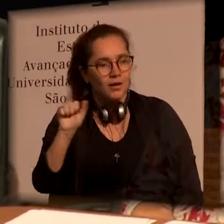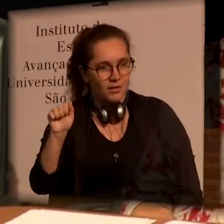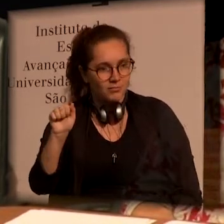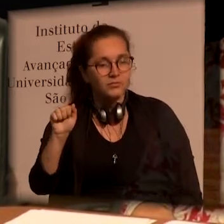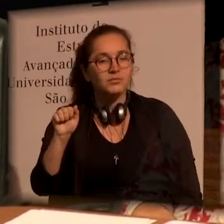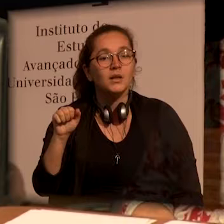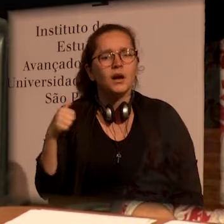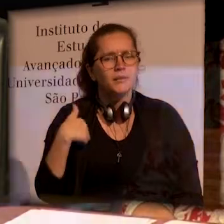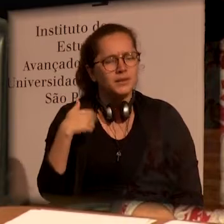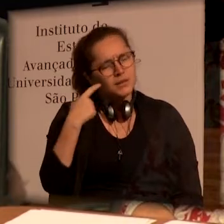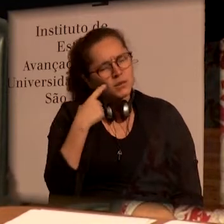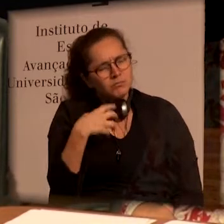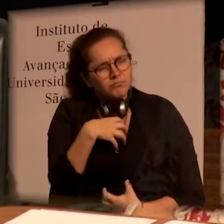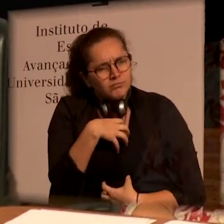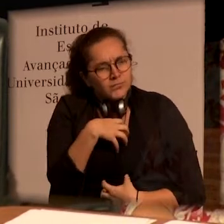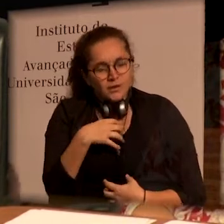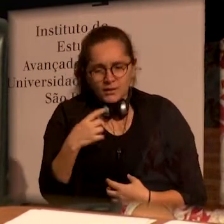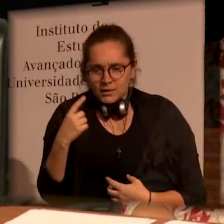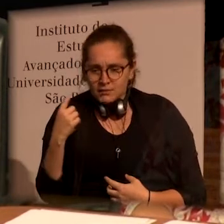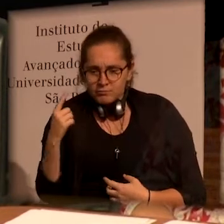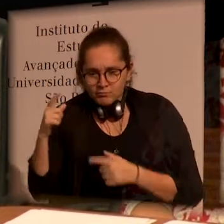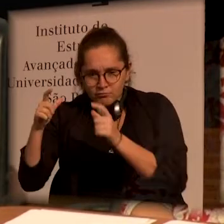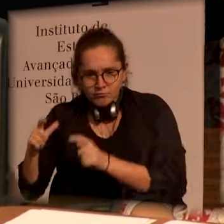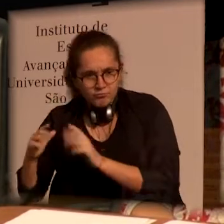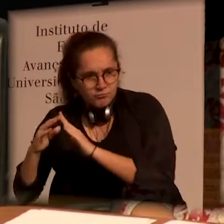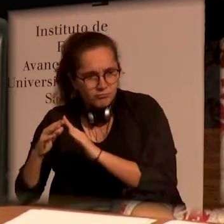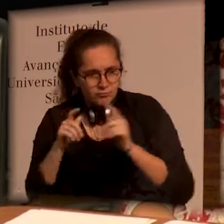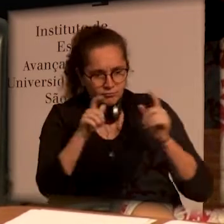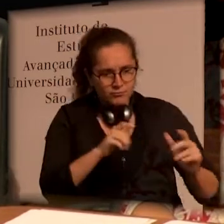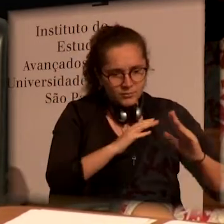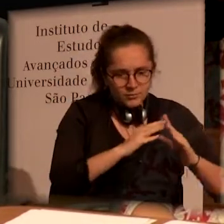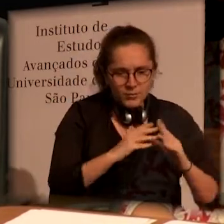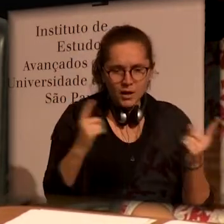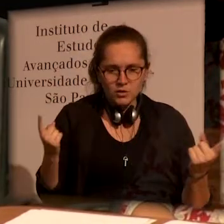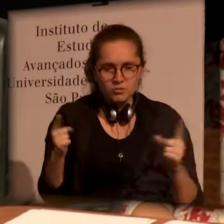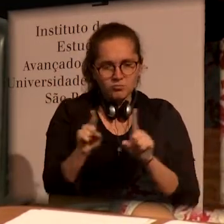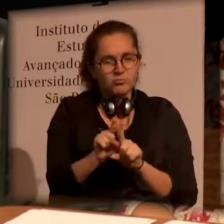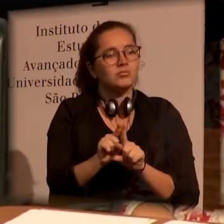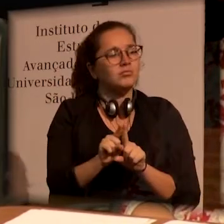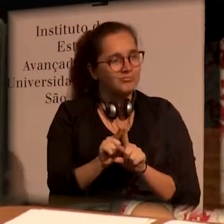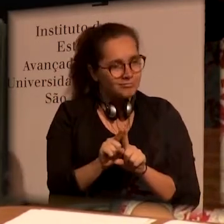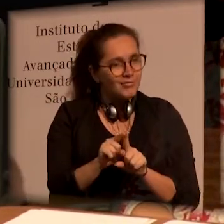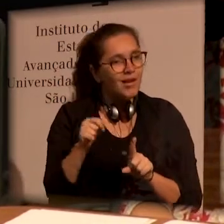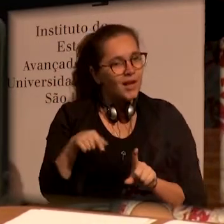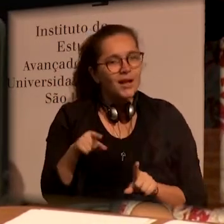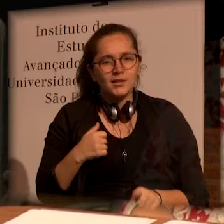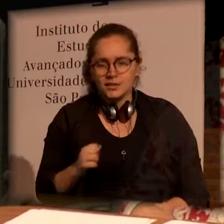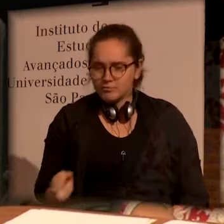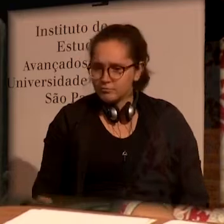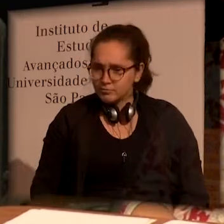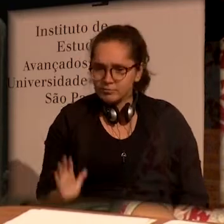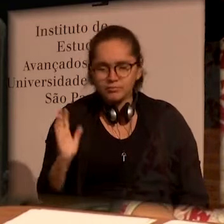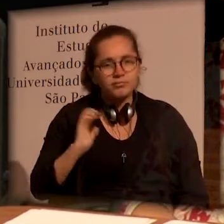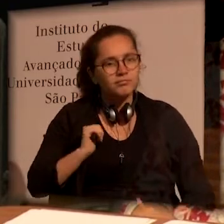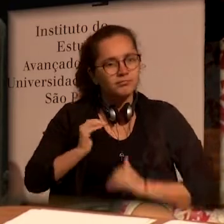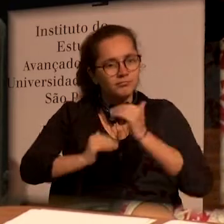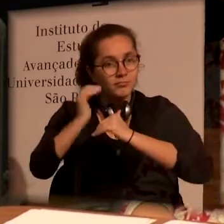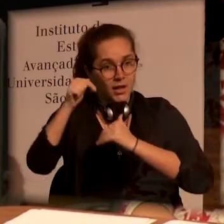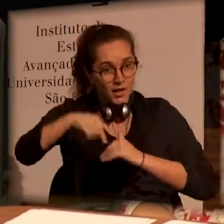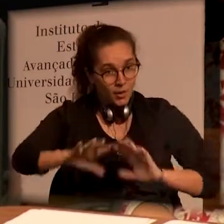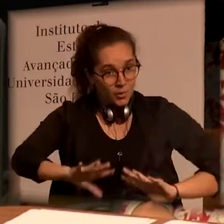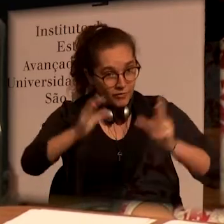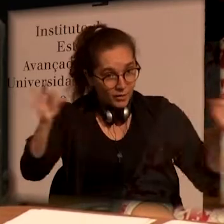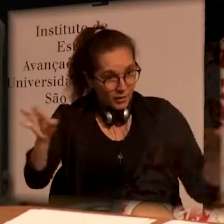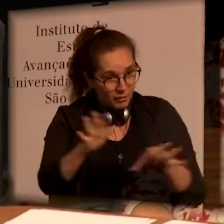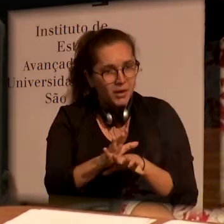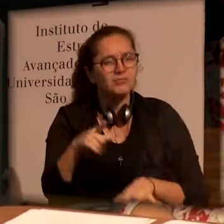an IEA director, I think that the people will feel richer after this